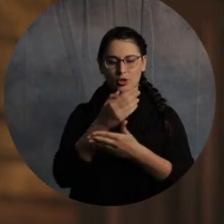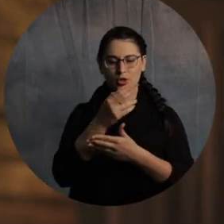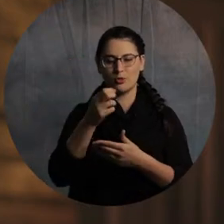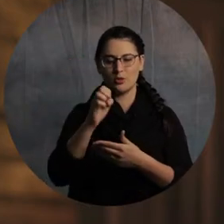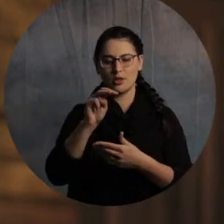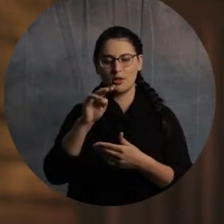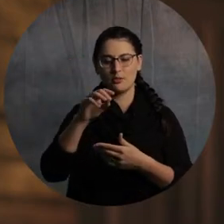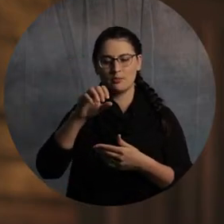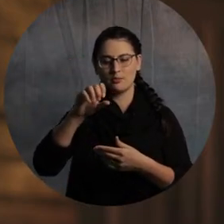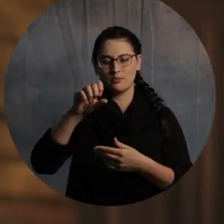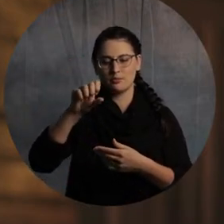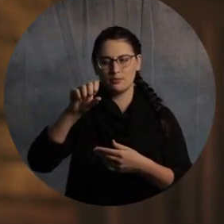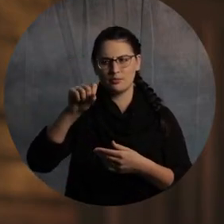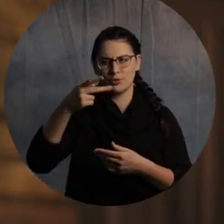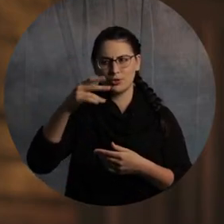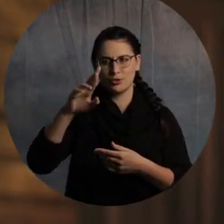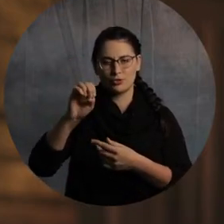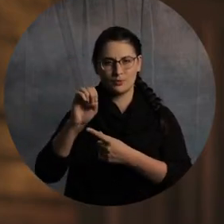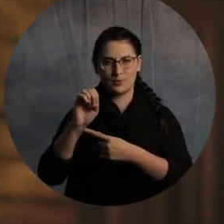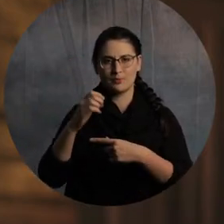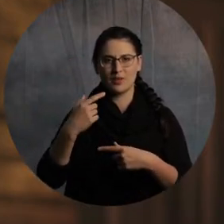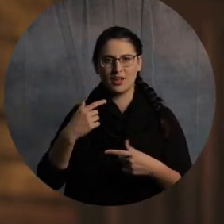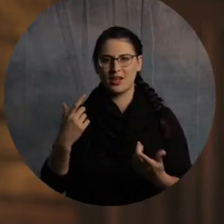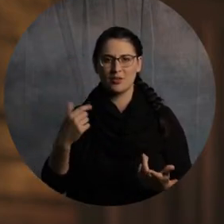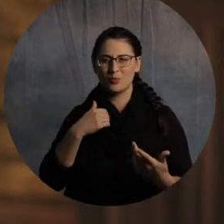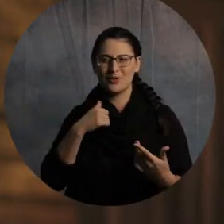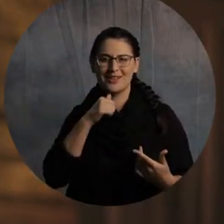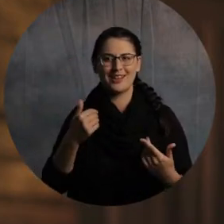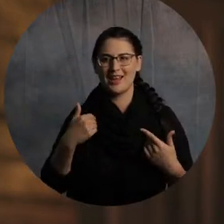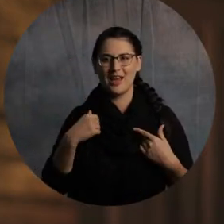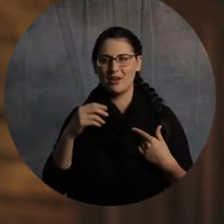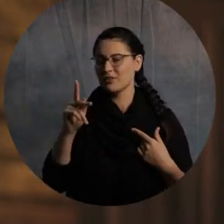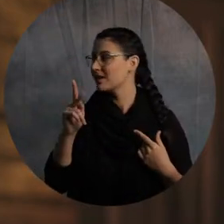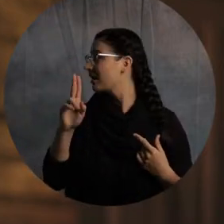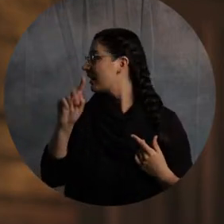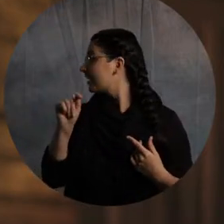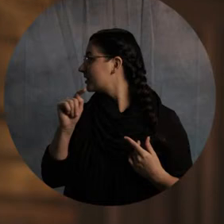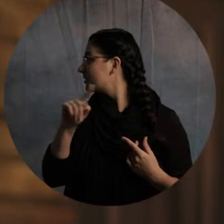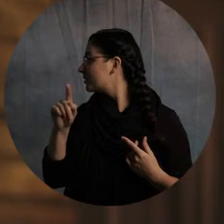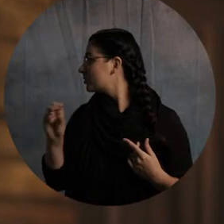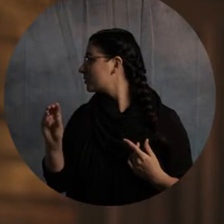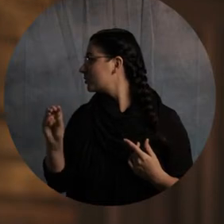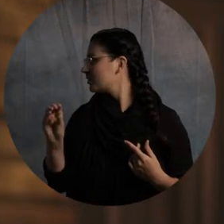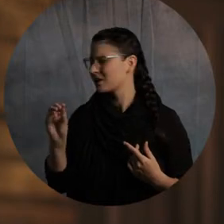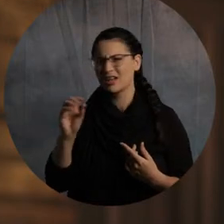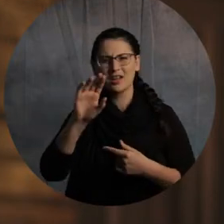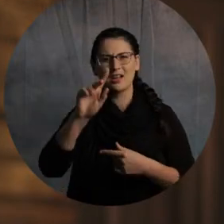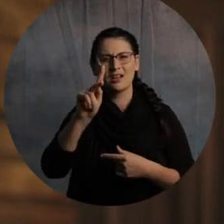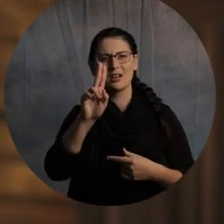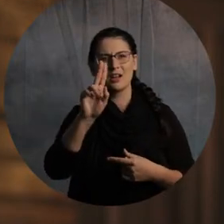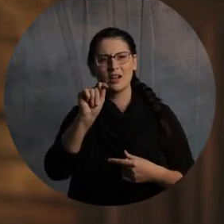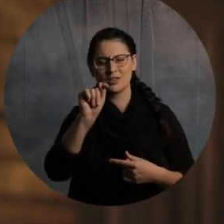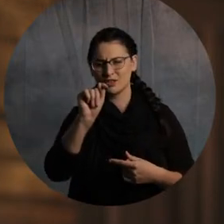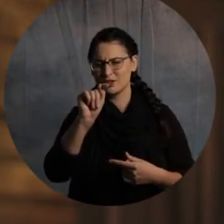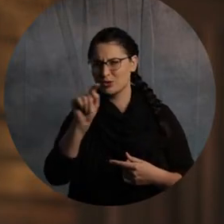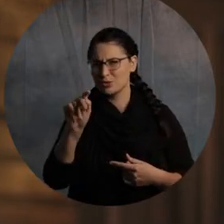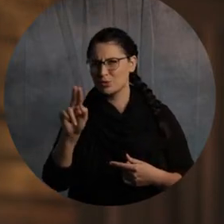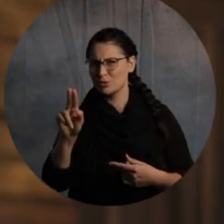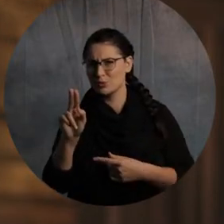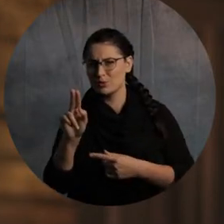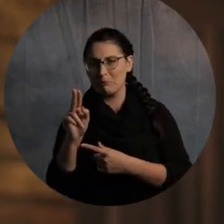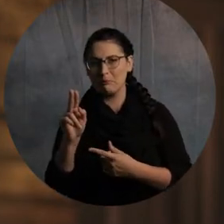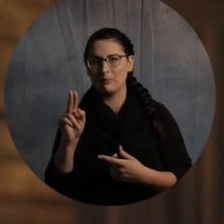hood, all right? We got bricks and concrete and stuff, you know? So, kudzu. When I went off to college, I'm like, what is this vine